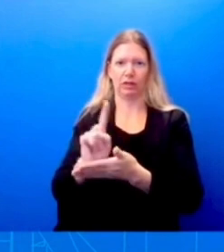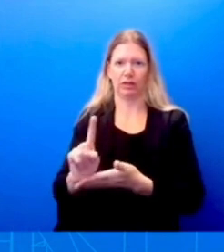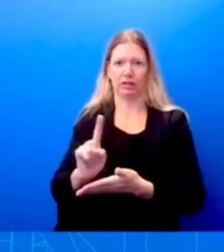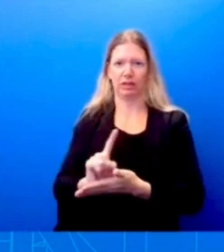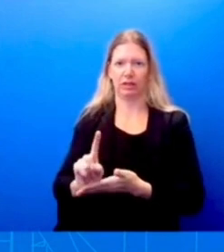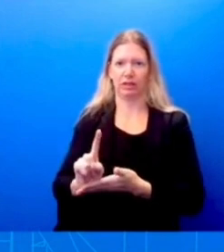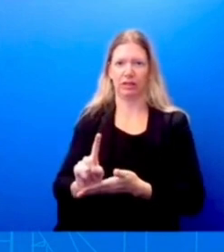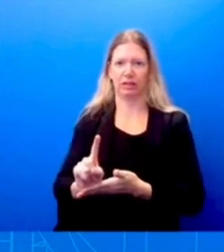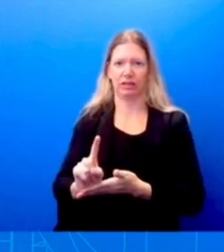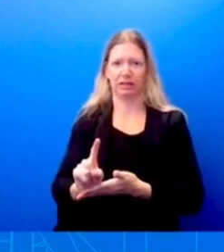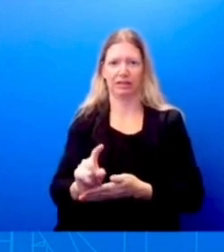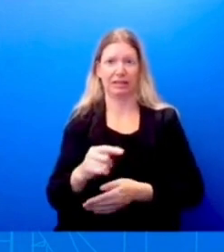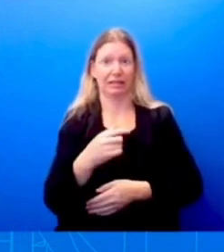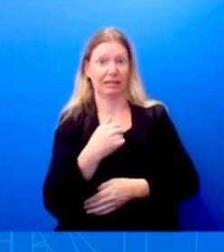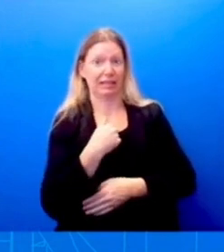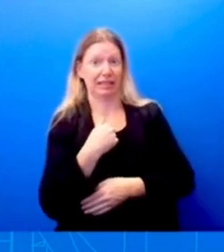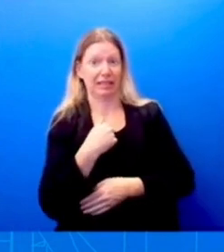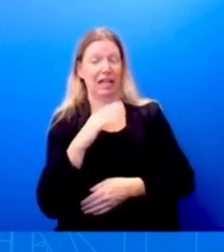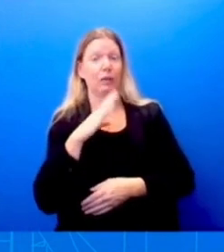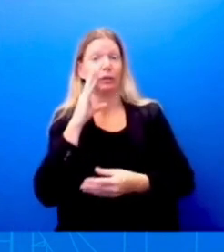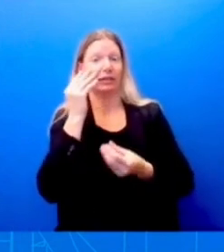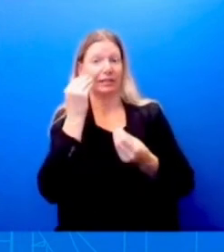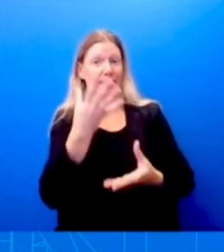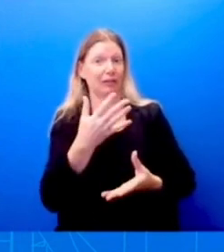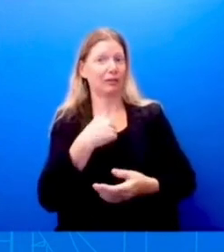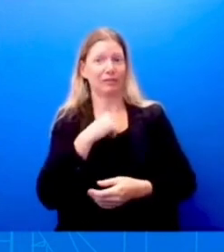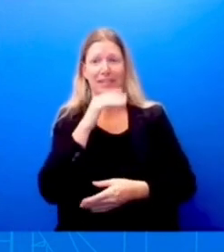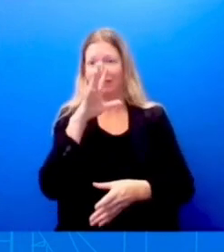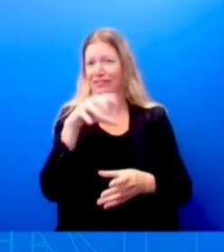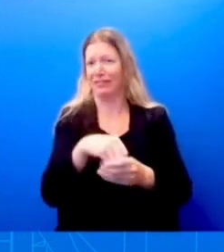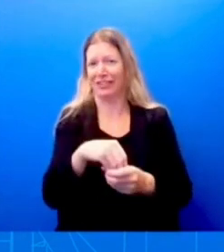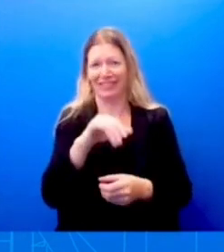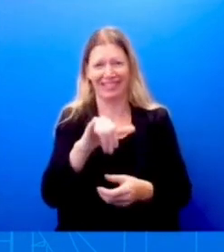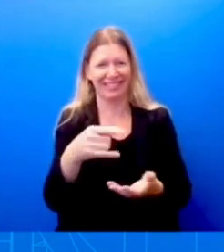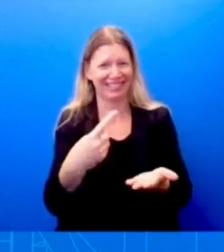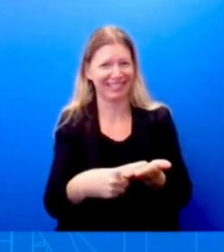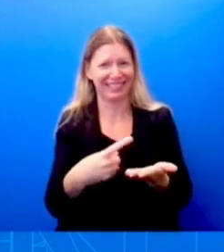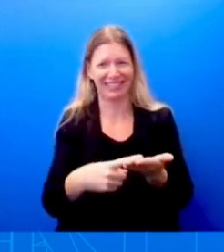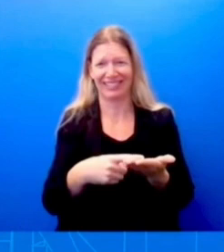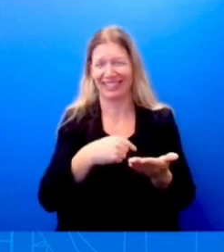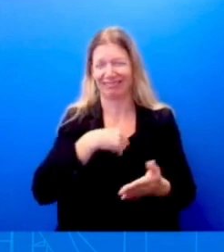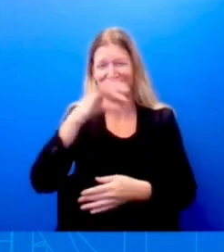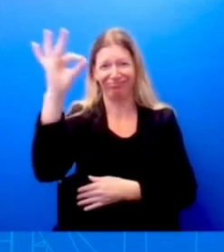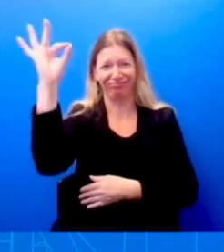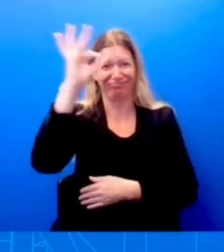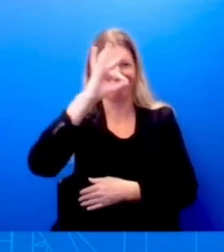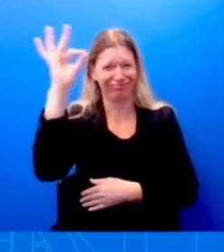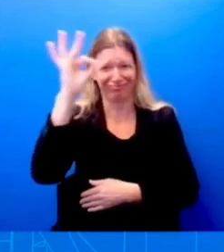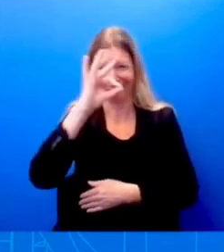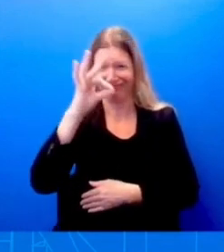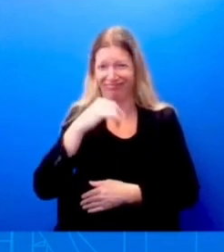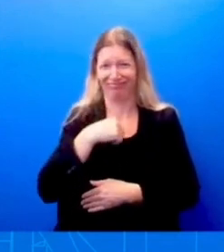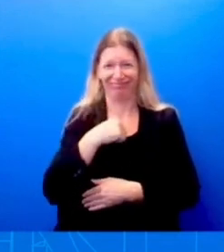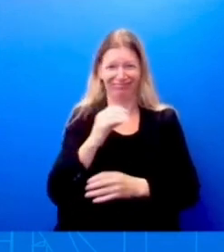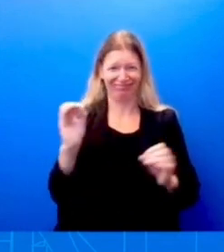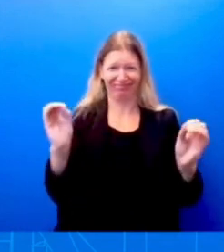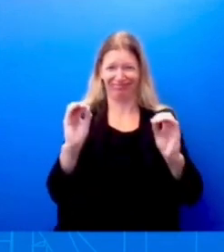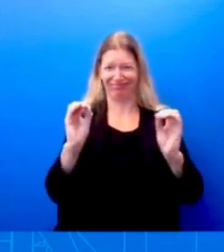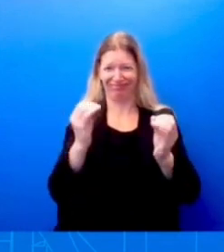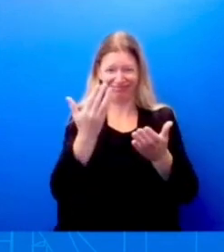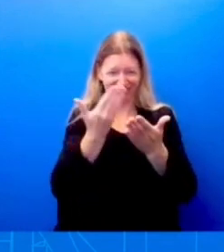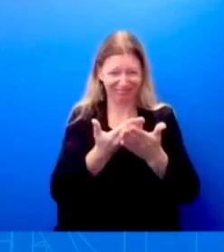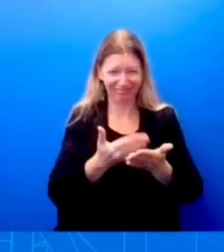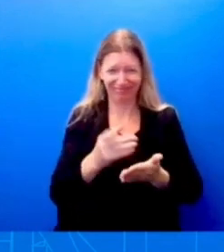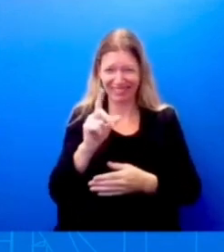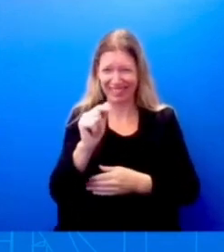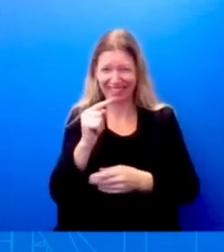uh, in that, in that question right there. I, I have no idea. I've not seen the data. Uh, I cannot speak to this. Uh, I will leave it to the experts